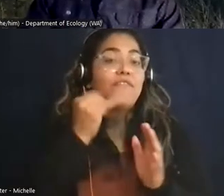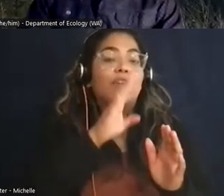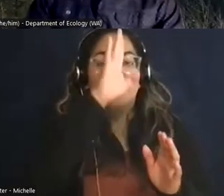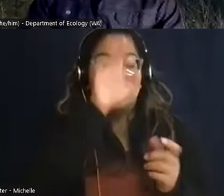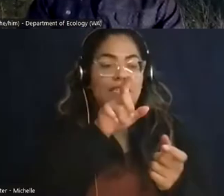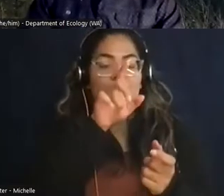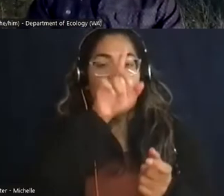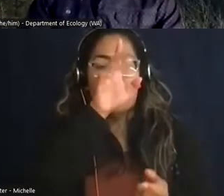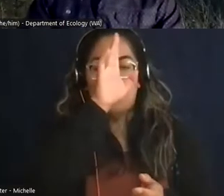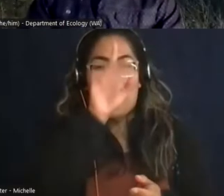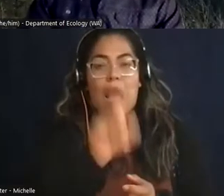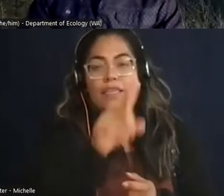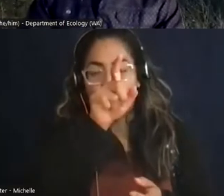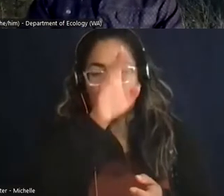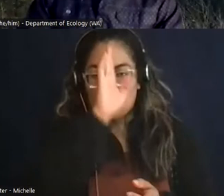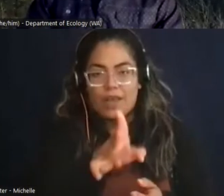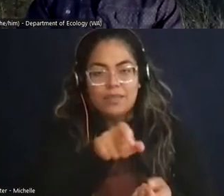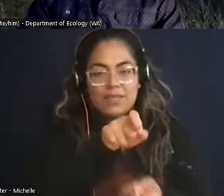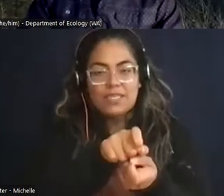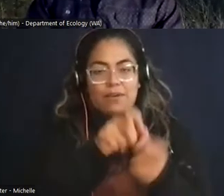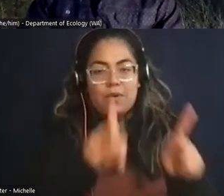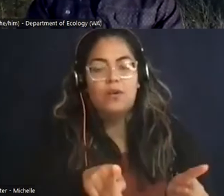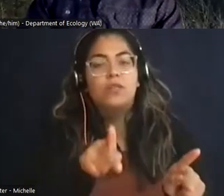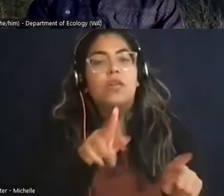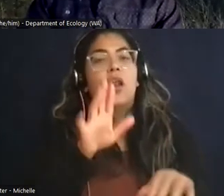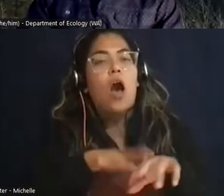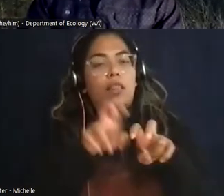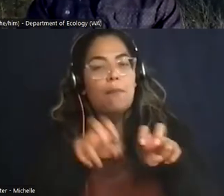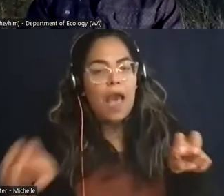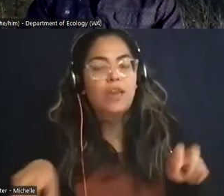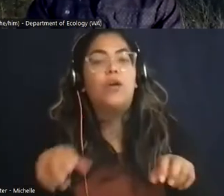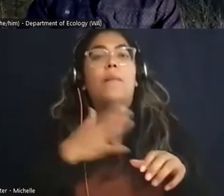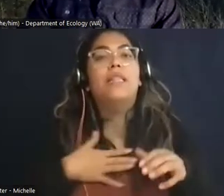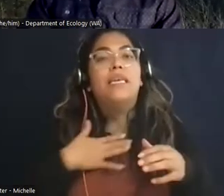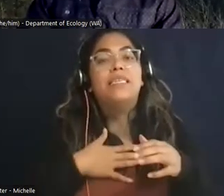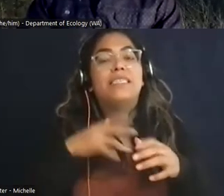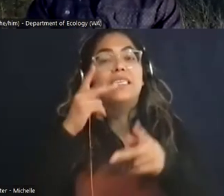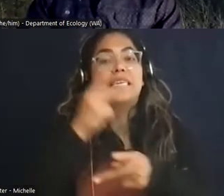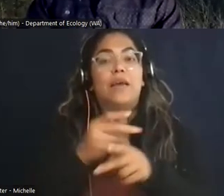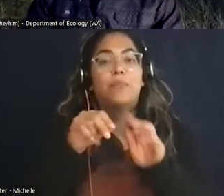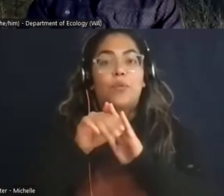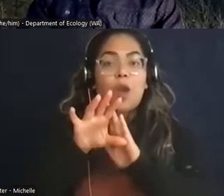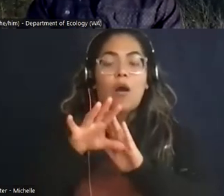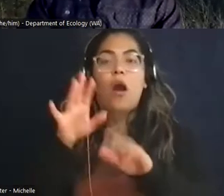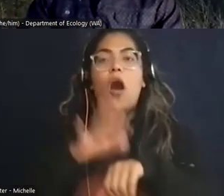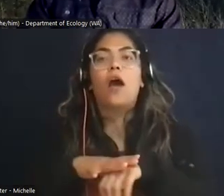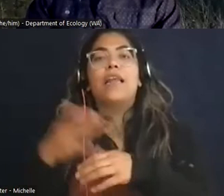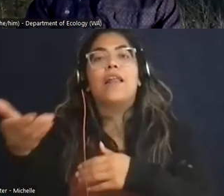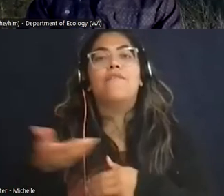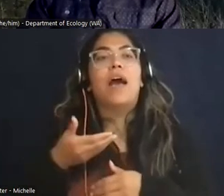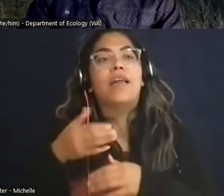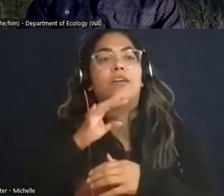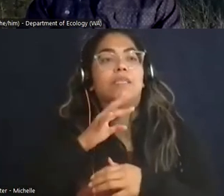specifically on the panel uh and plant panelists go ahead and please keep your cameras on and i now also invite our speakers uh floyd and